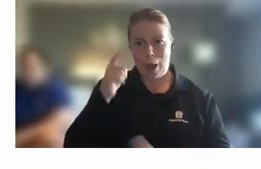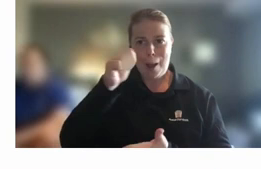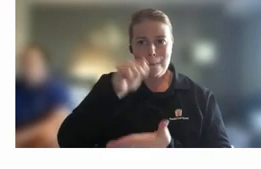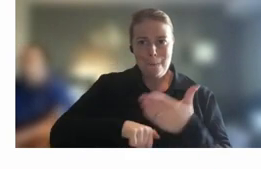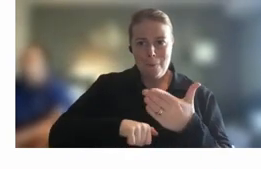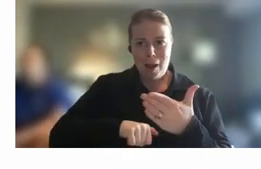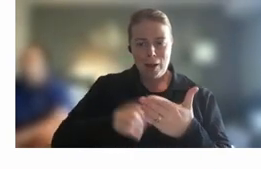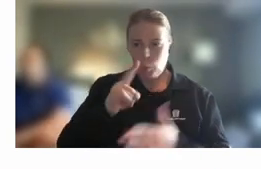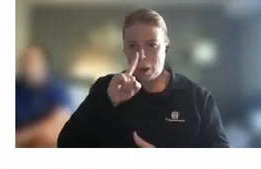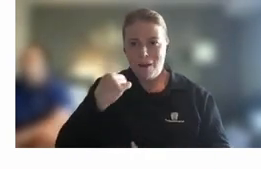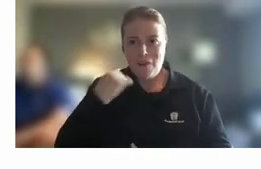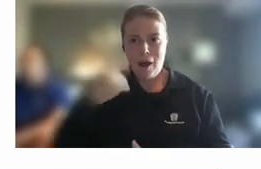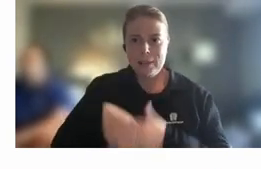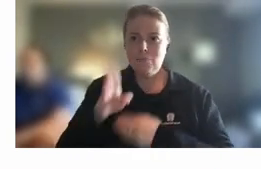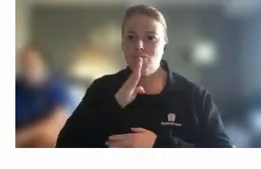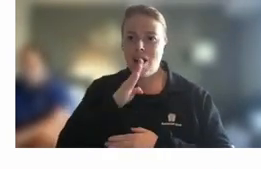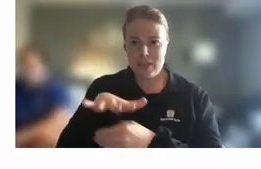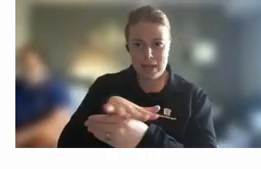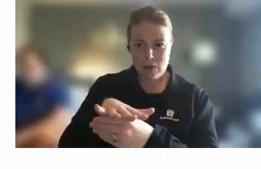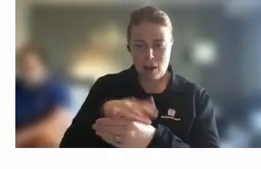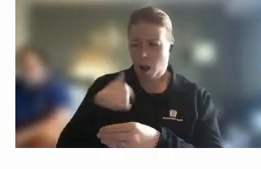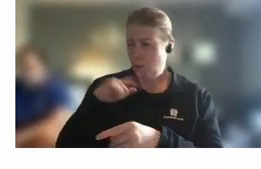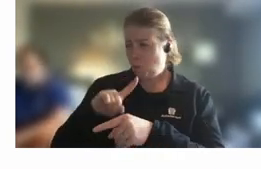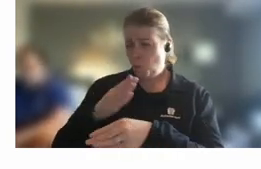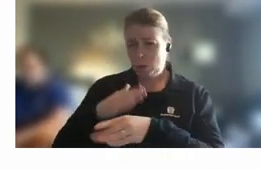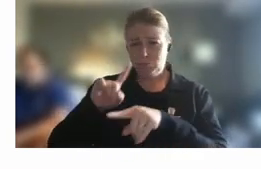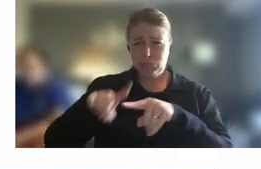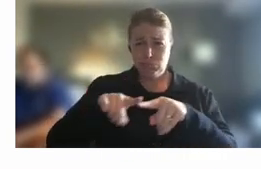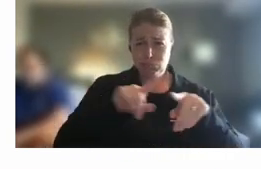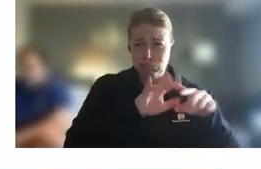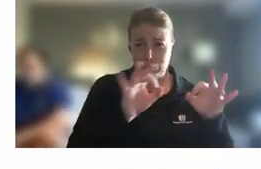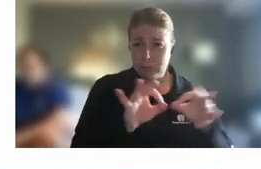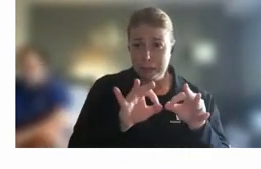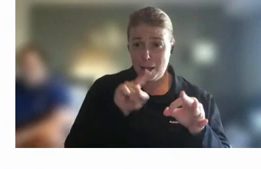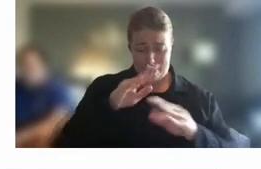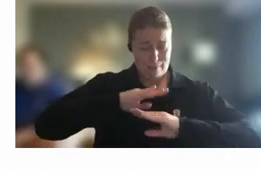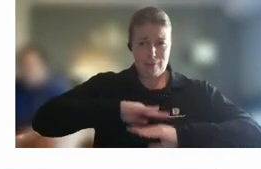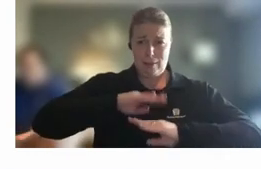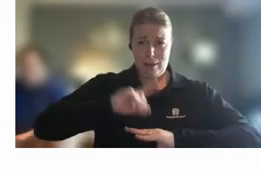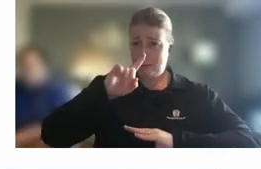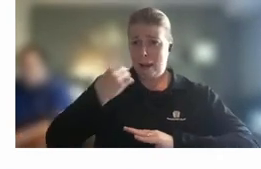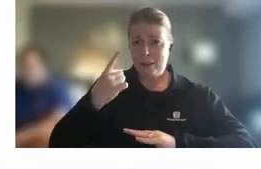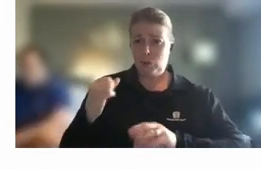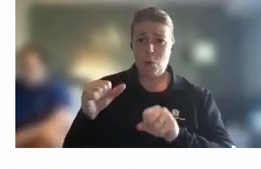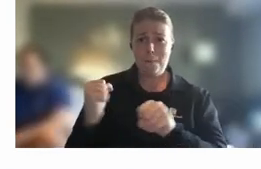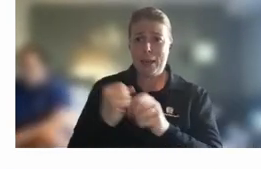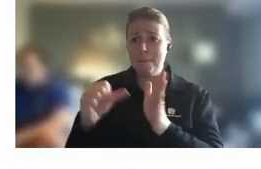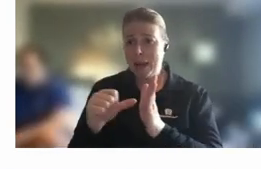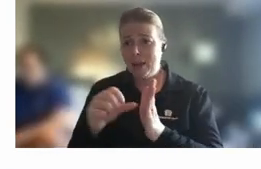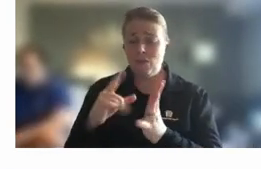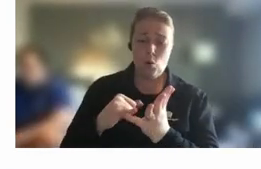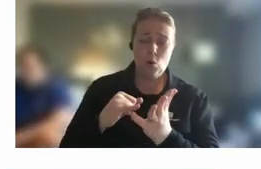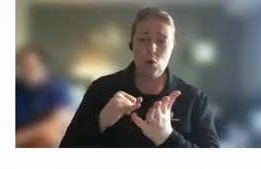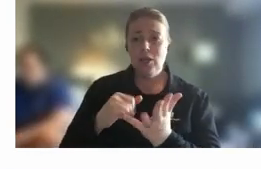and i've worked for lots of different types of organizations organizations you cannot get that fulfillment from making money for shareholders and for other people